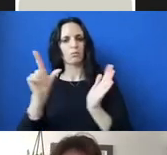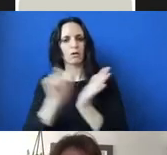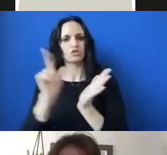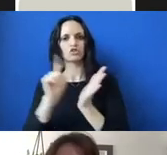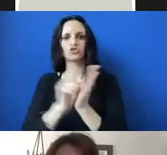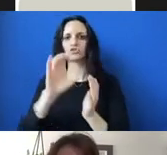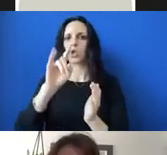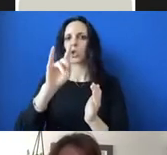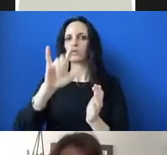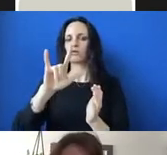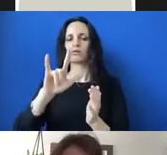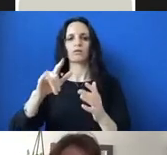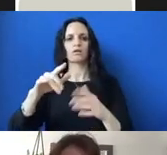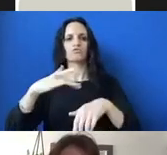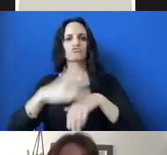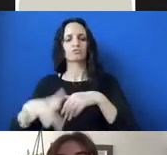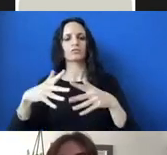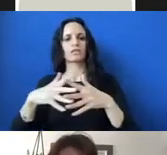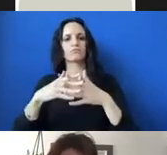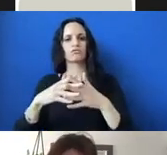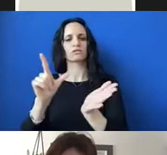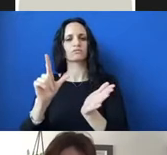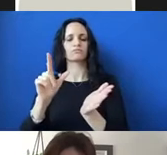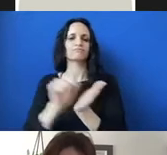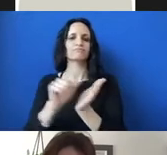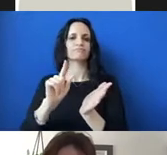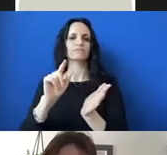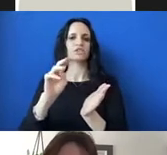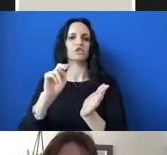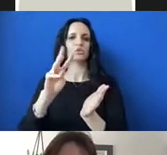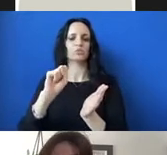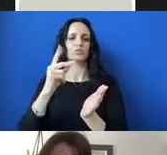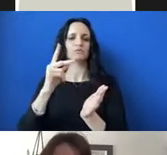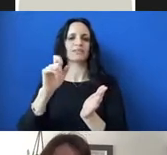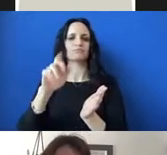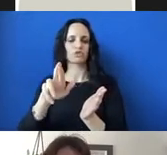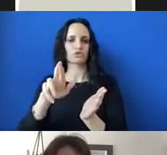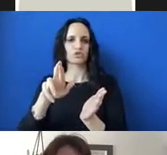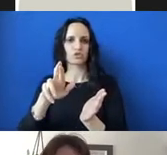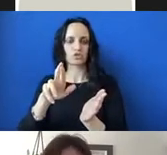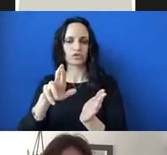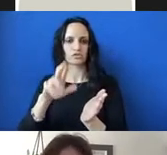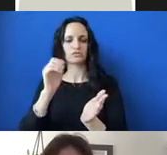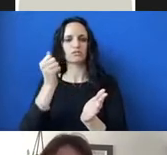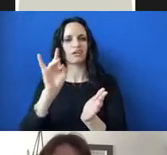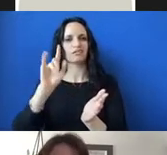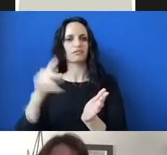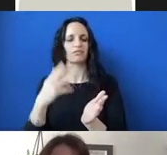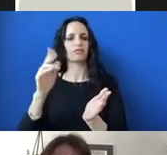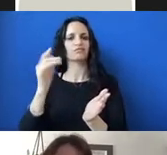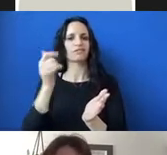newspapers during the mid to late 18th and early 19th centuries. And they were printed in a wide variety of papers,